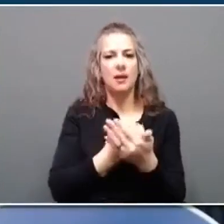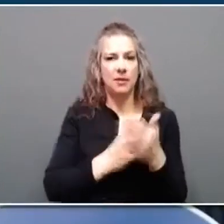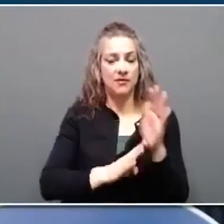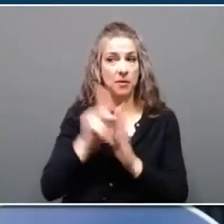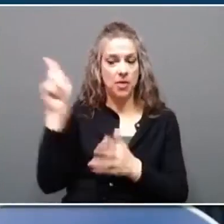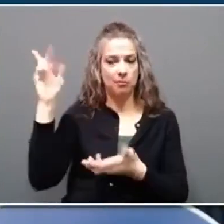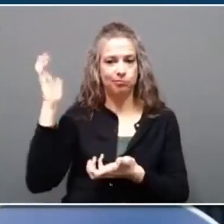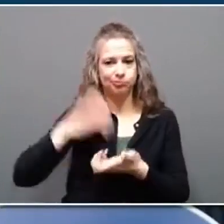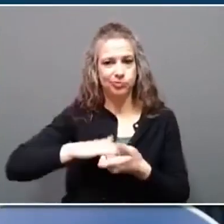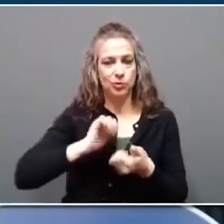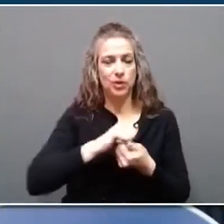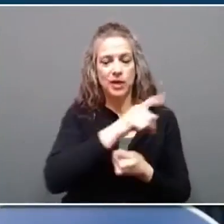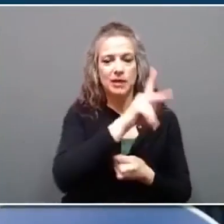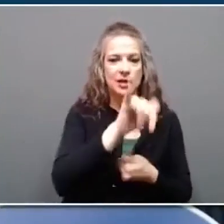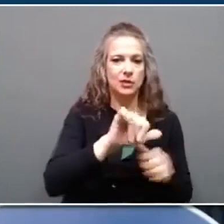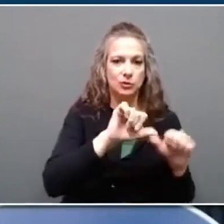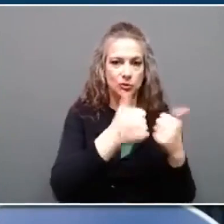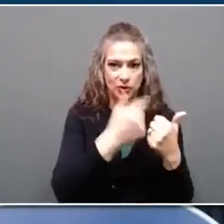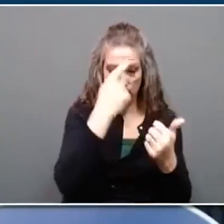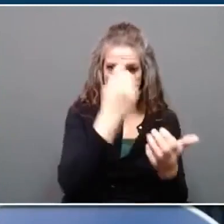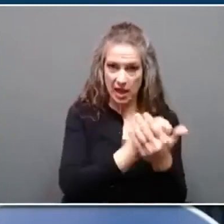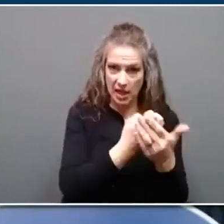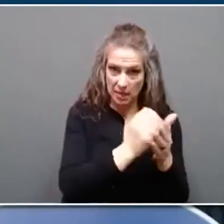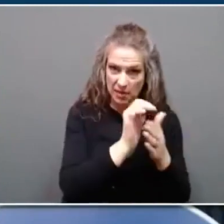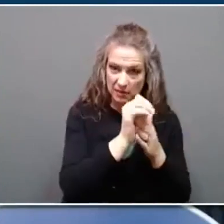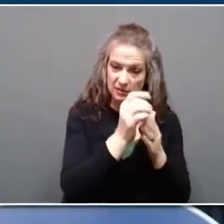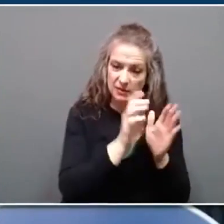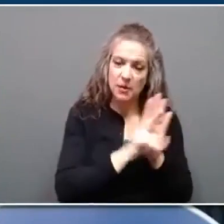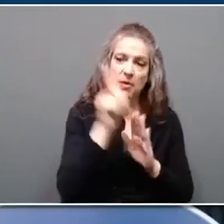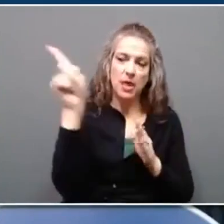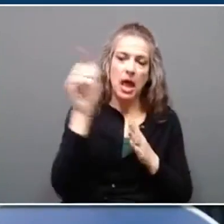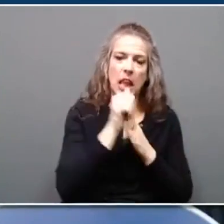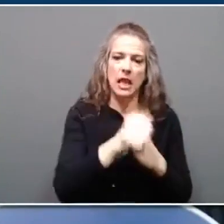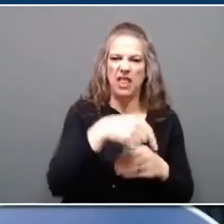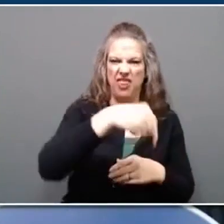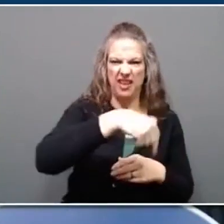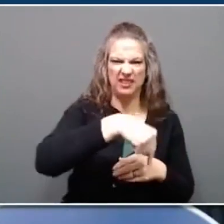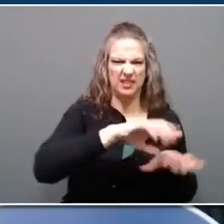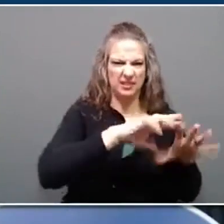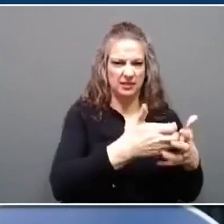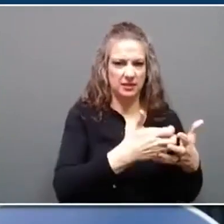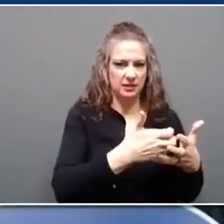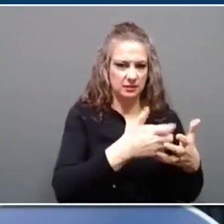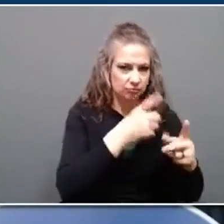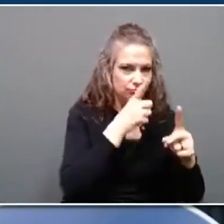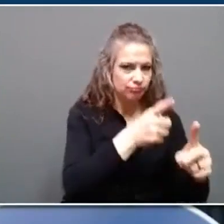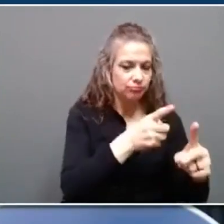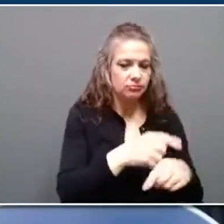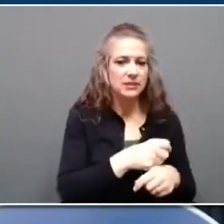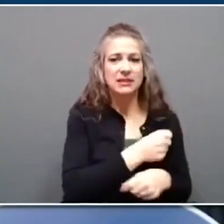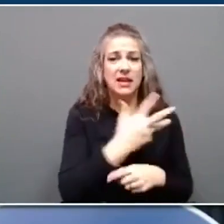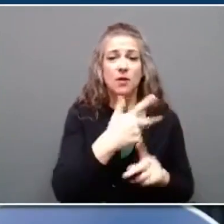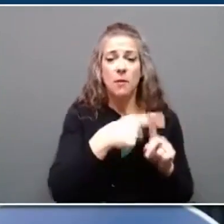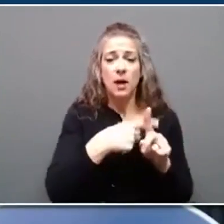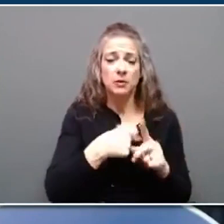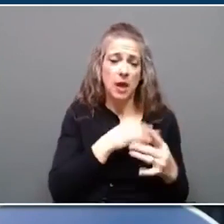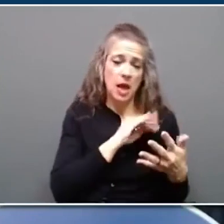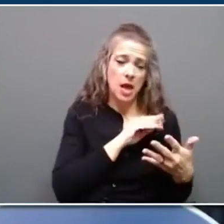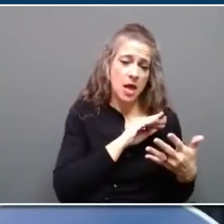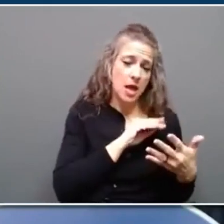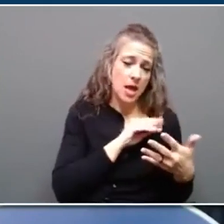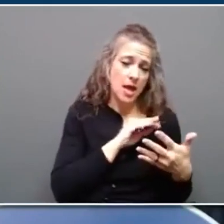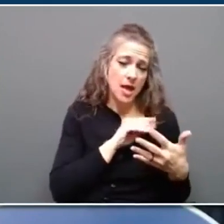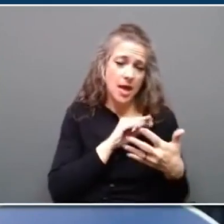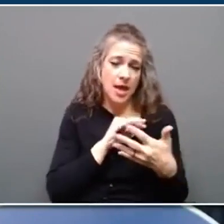Association for Economic Development, led this initiative. Over the past several months, we've developed this blueprint for economic